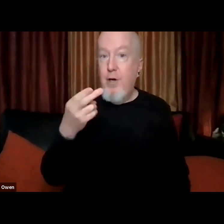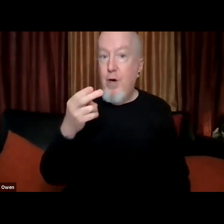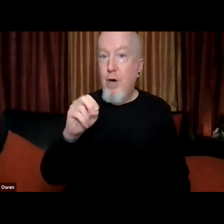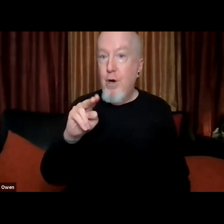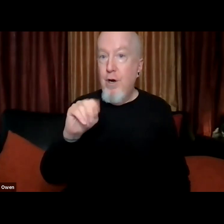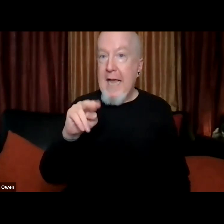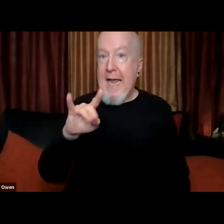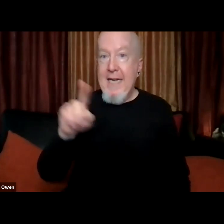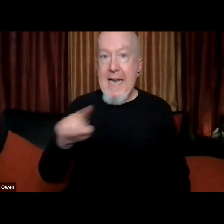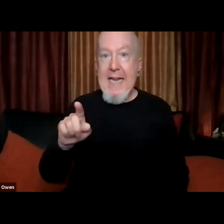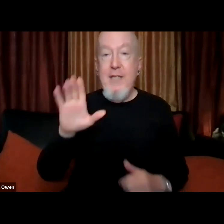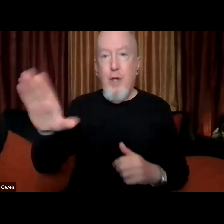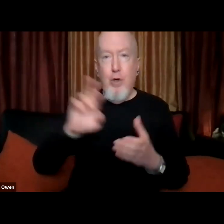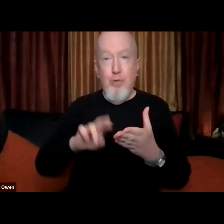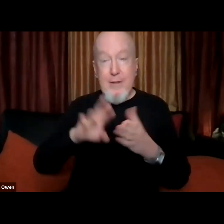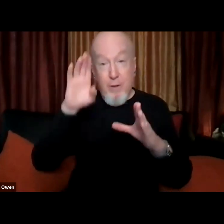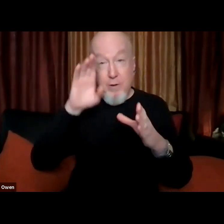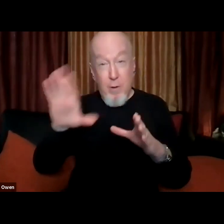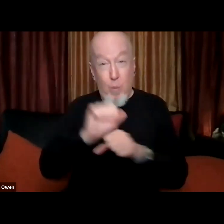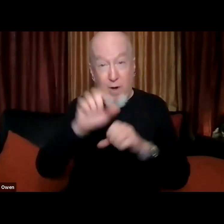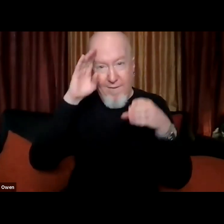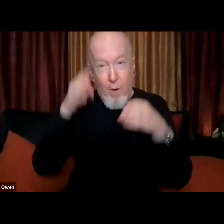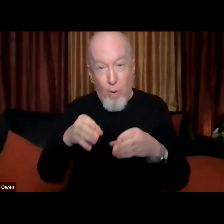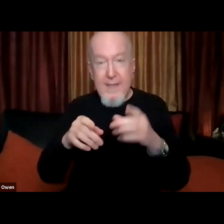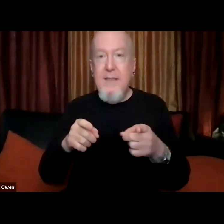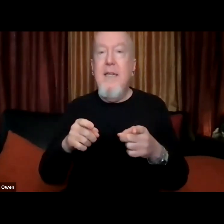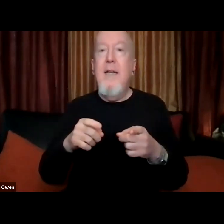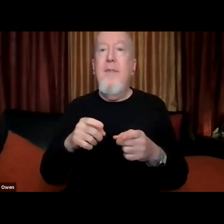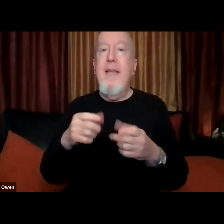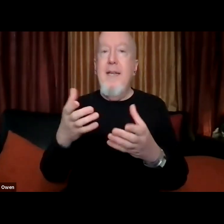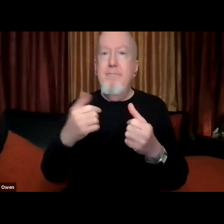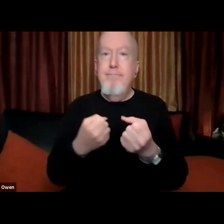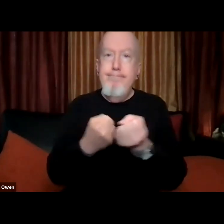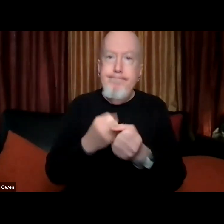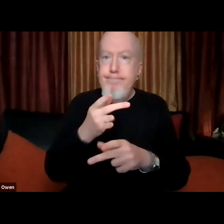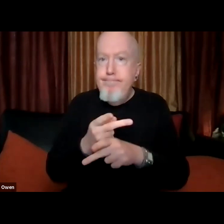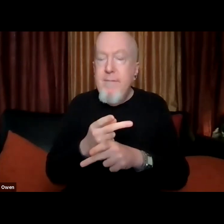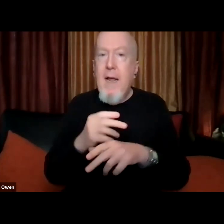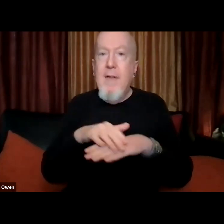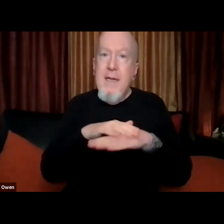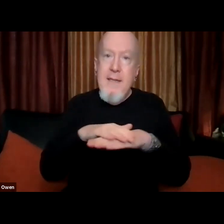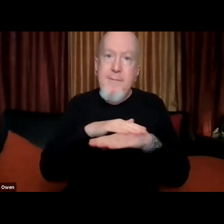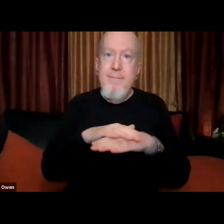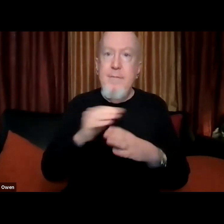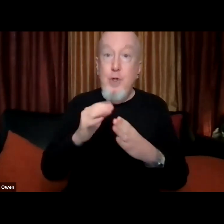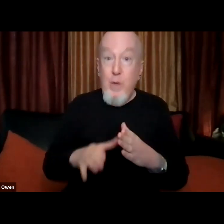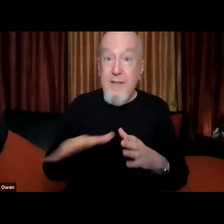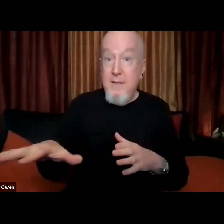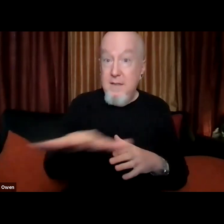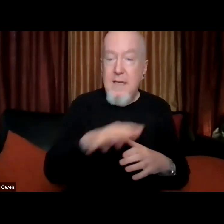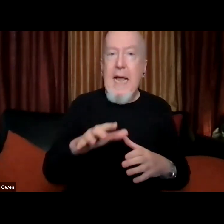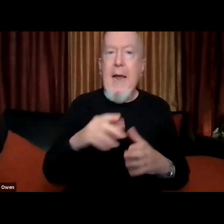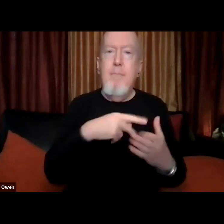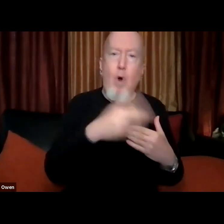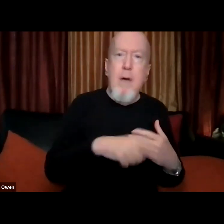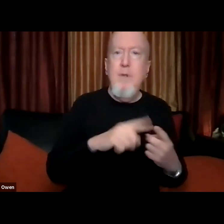work is focused on the retention of native students and developing programs that promote a better understanding